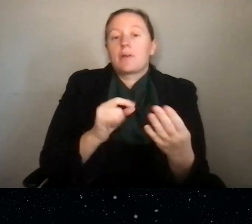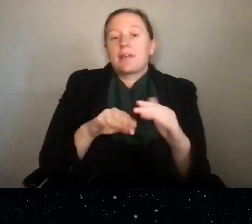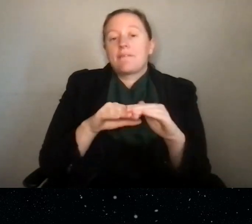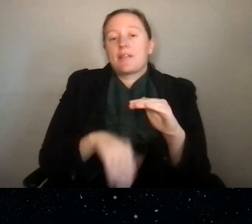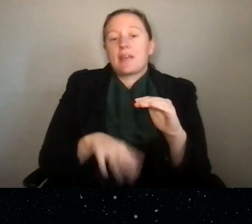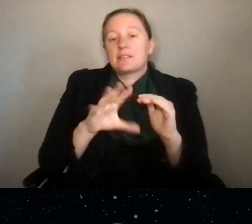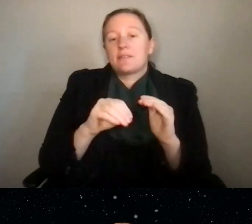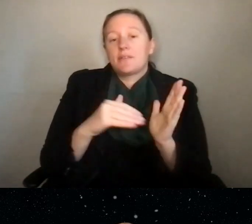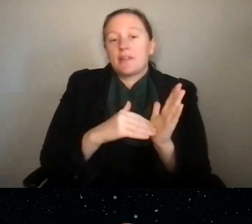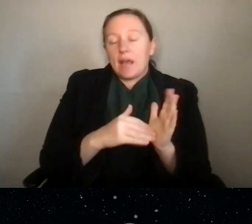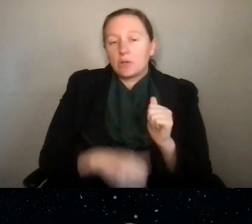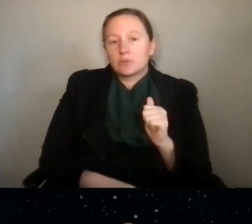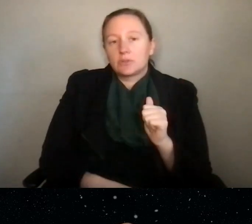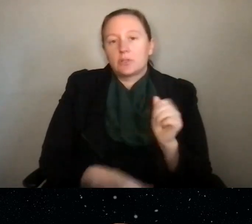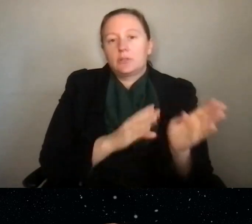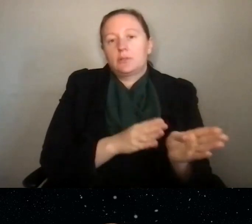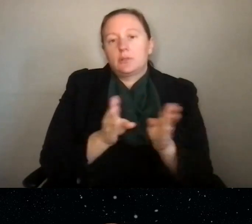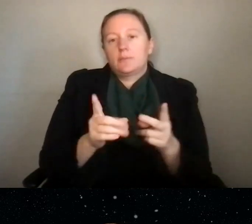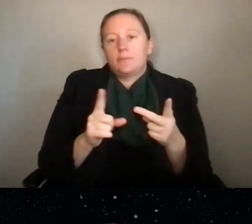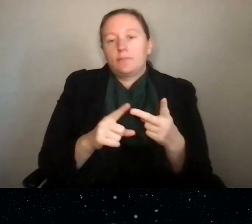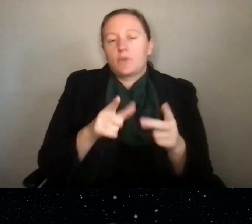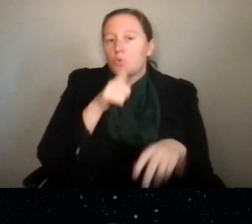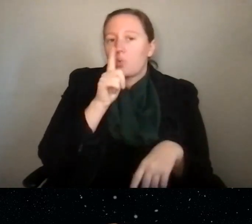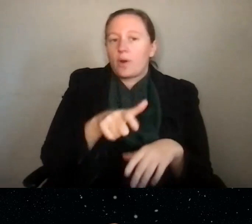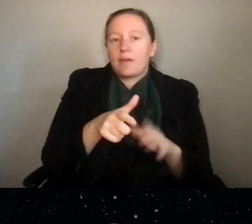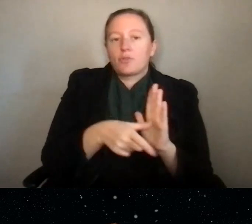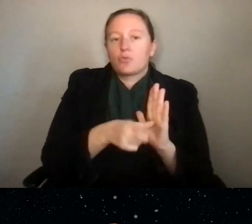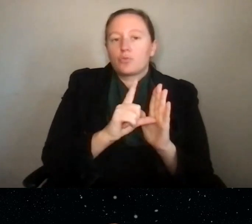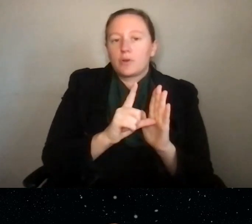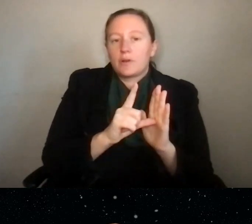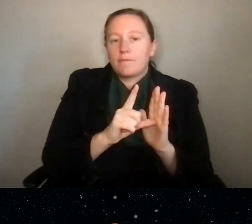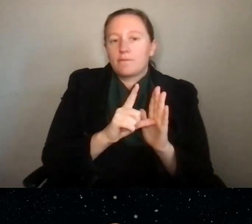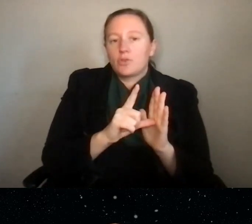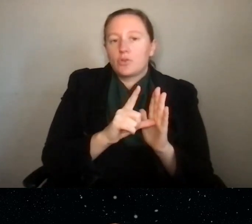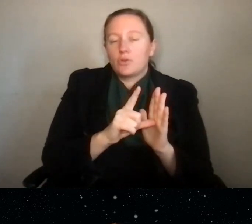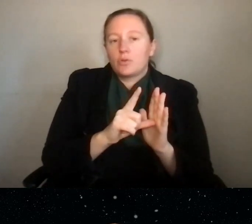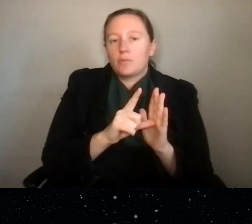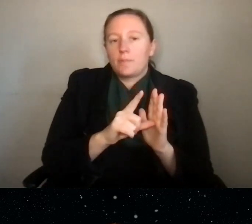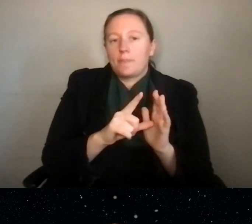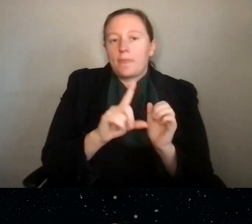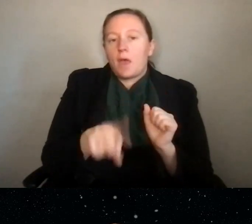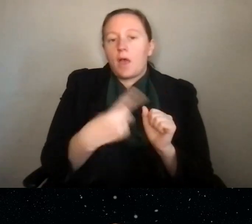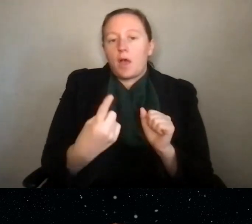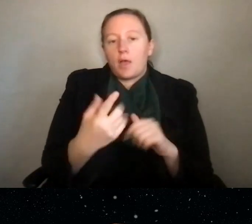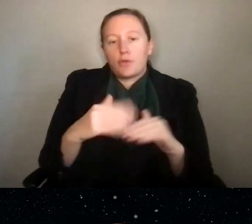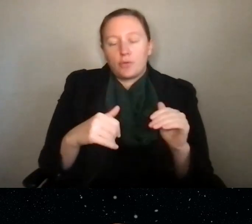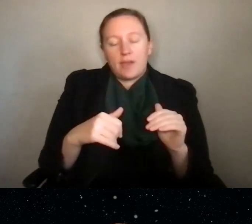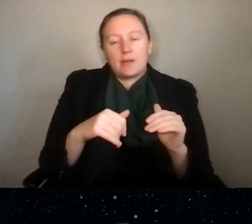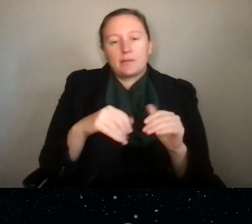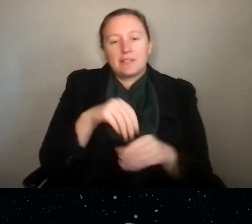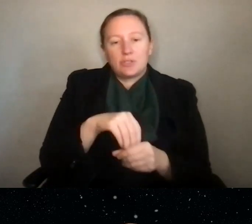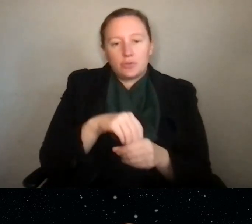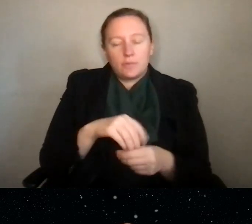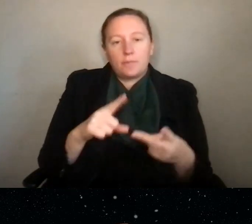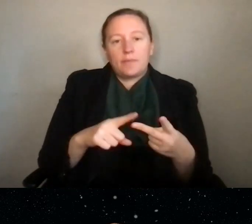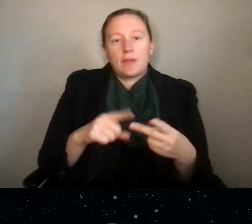$50,000, we don't have to review them at all other than internally. Things